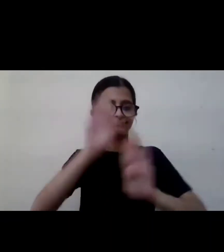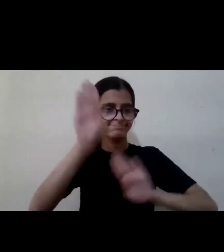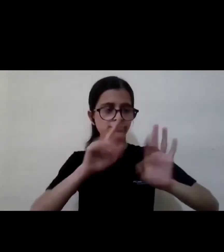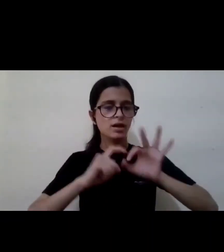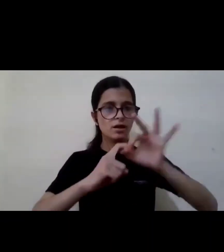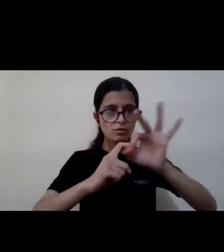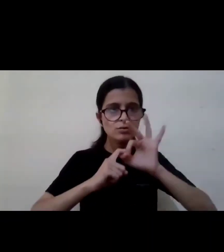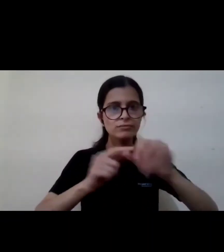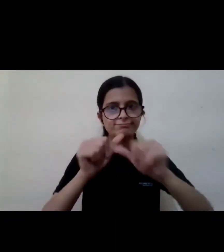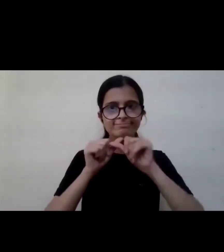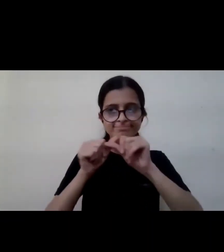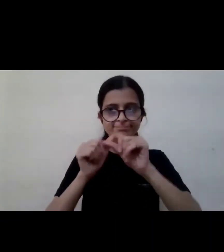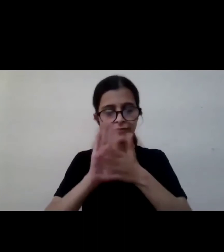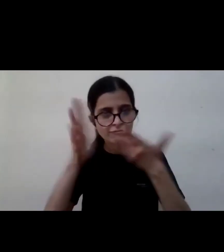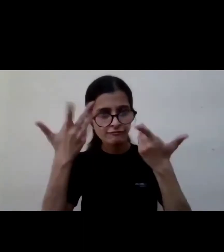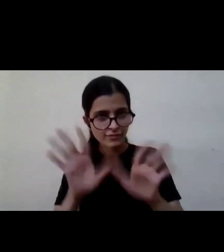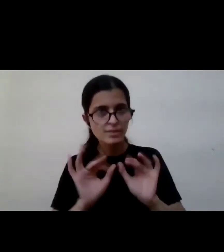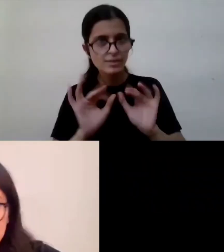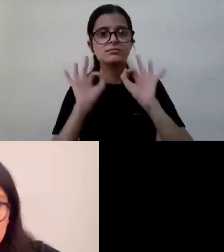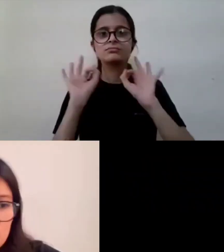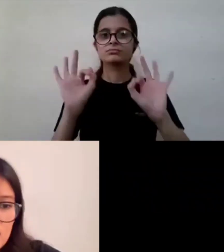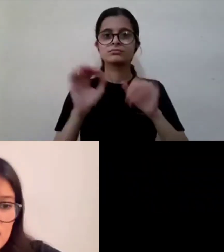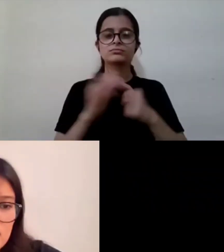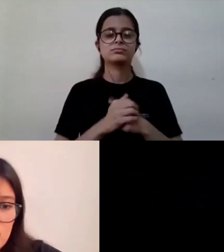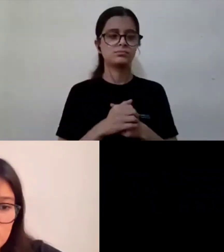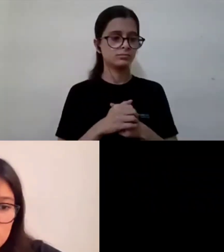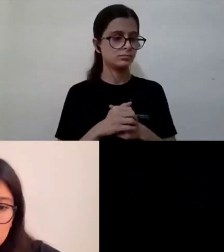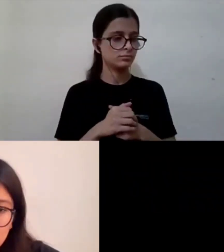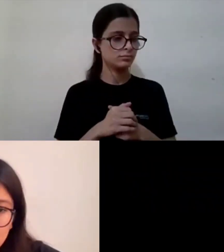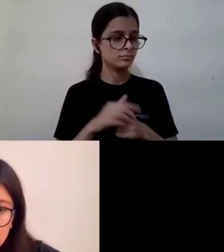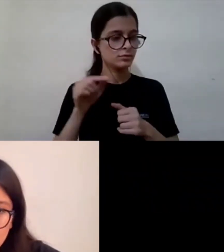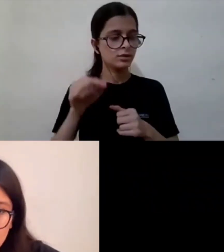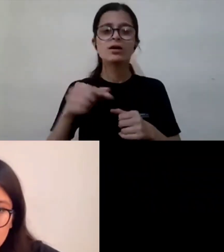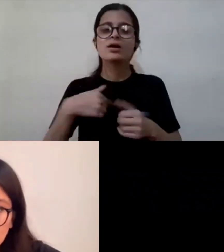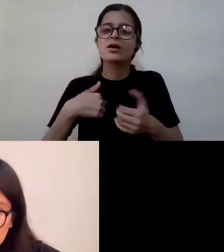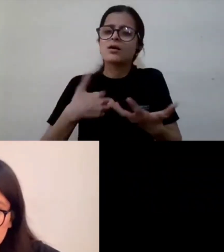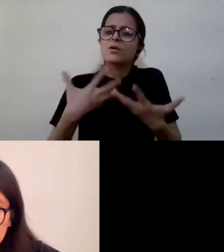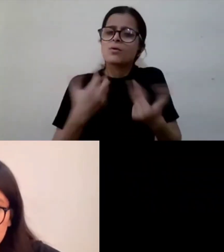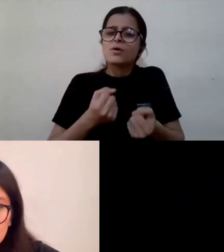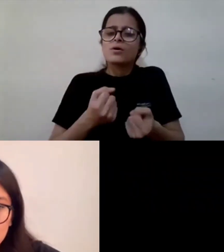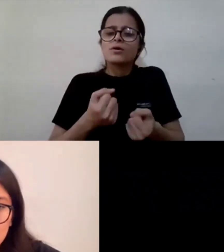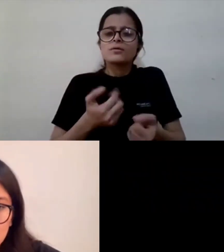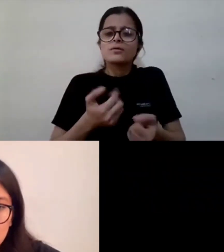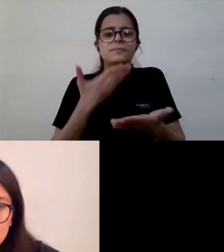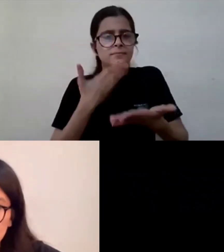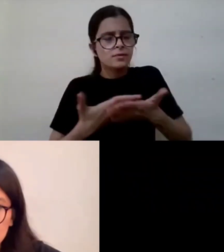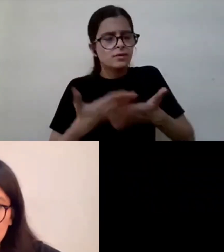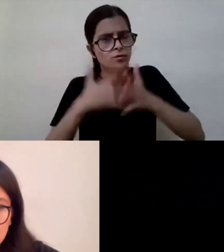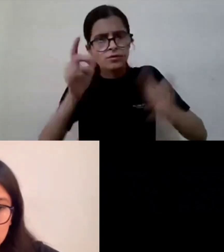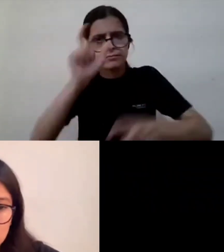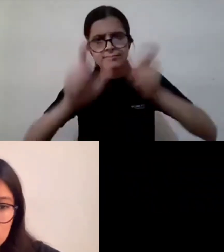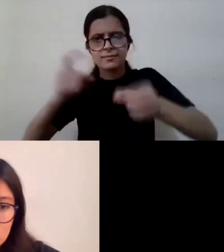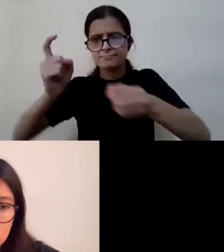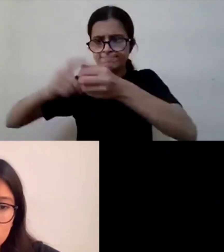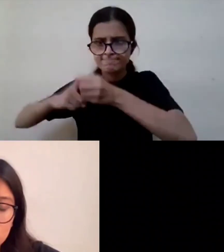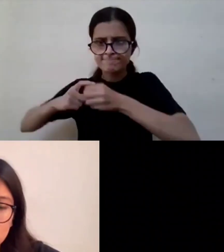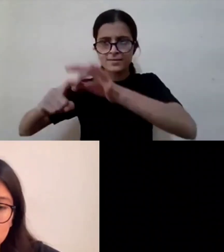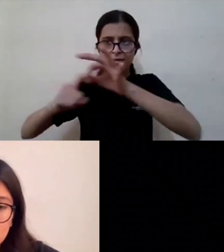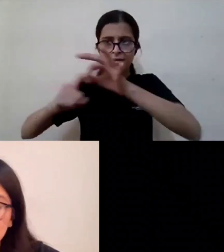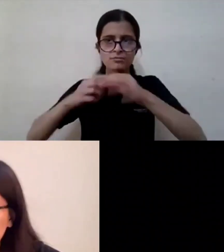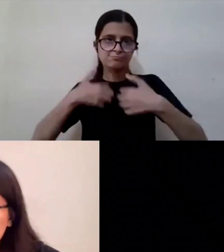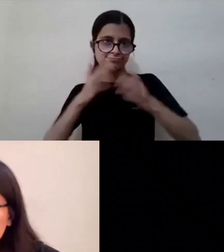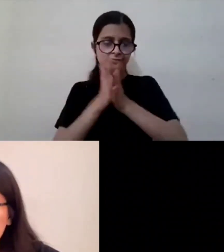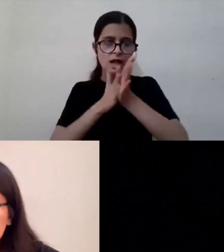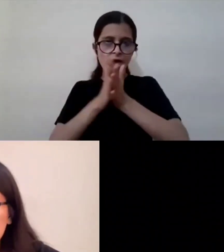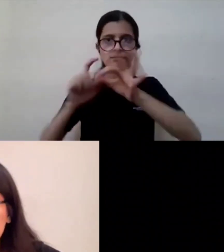participants and the extremely thought-provoking lecture i would also like to thank the participants for their incisive questions that made the